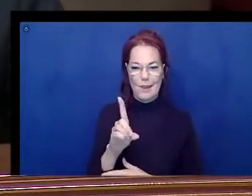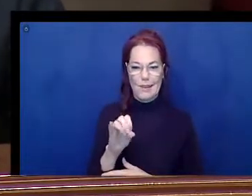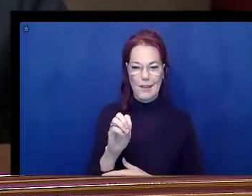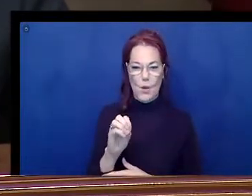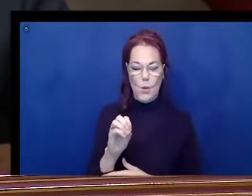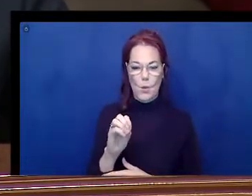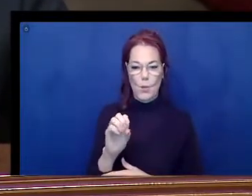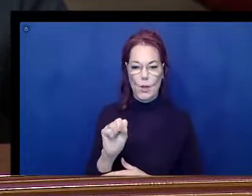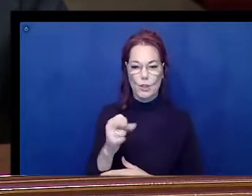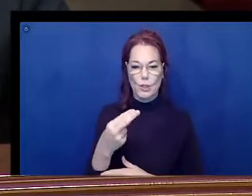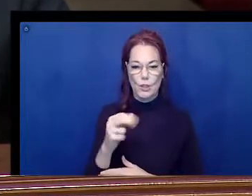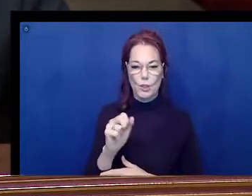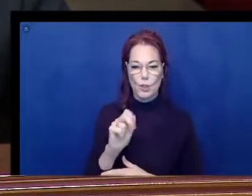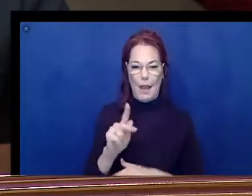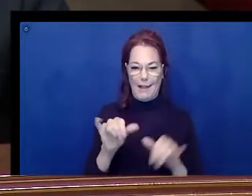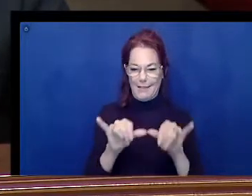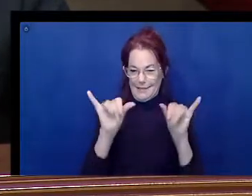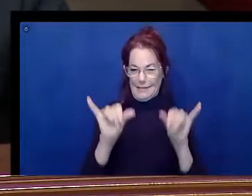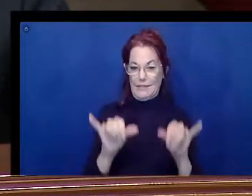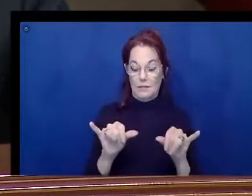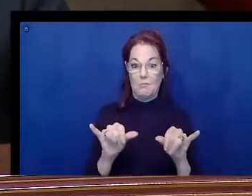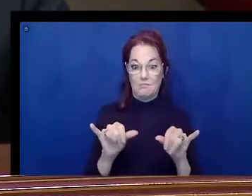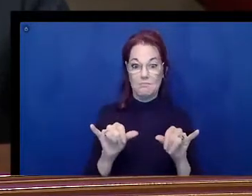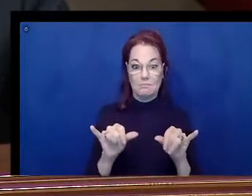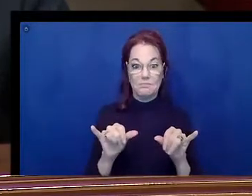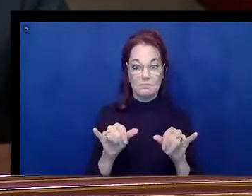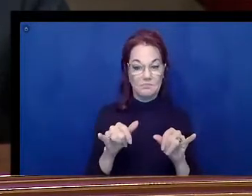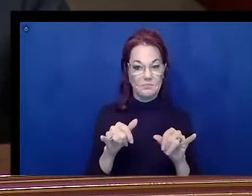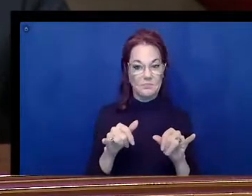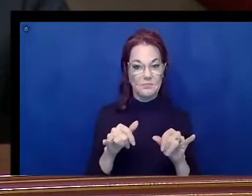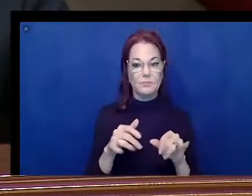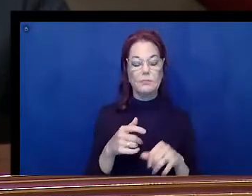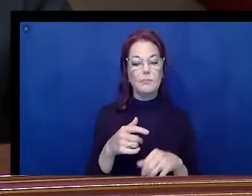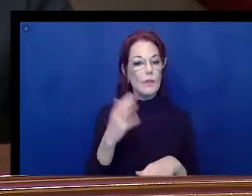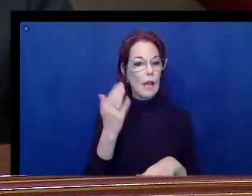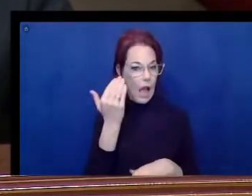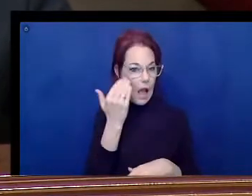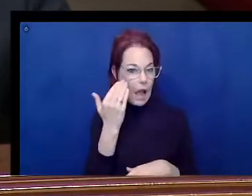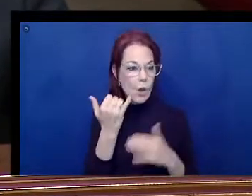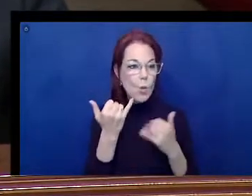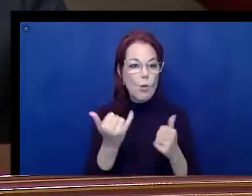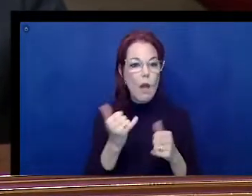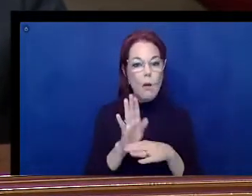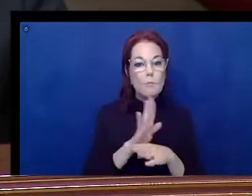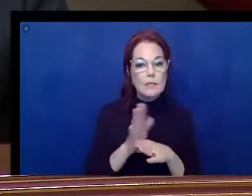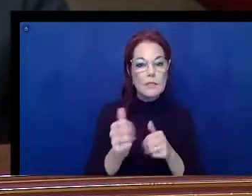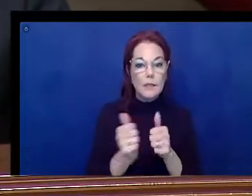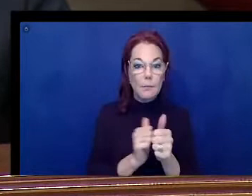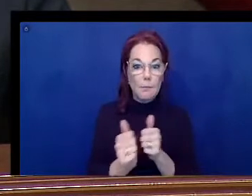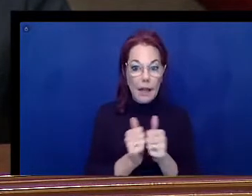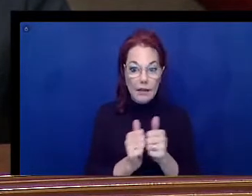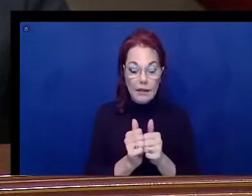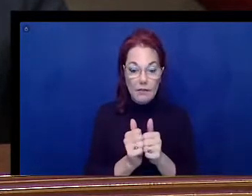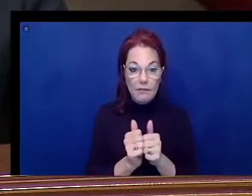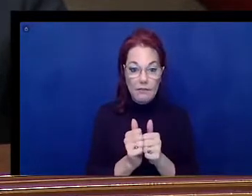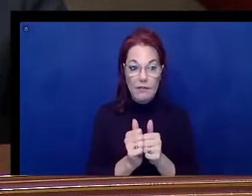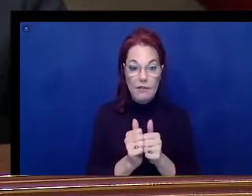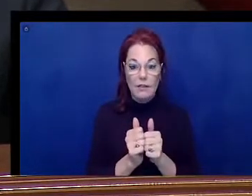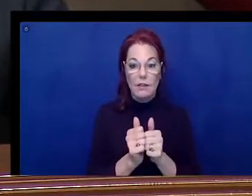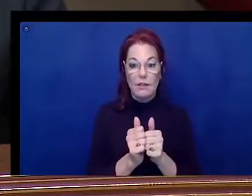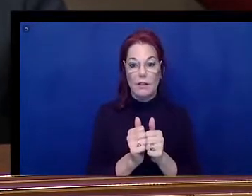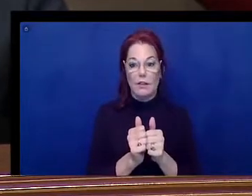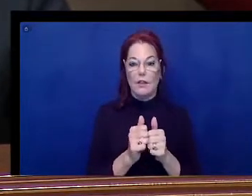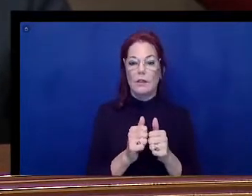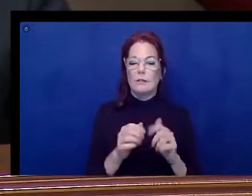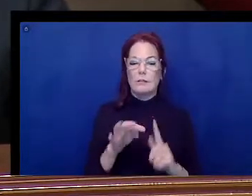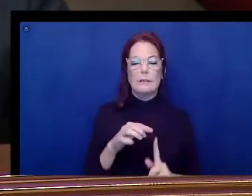I do know that to be competitive in any business now, and especially in one like ours, when it's sprawling, it was